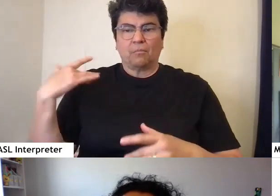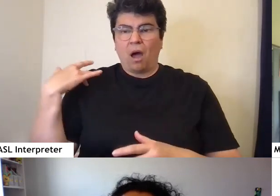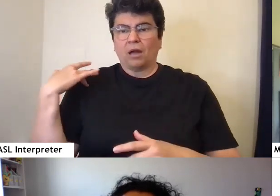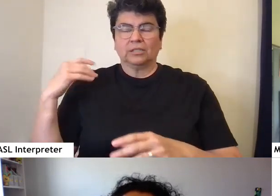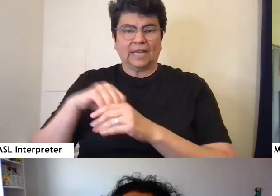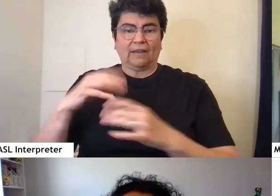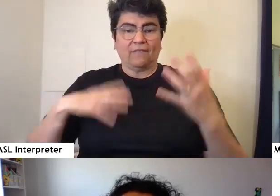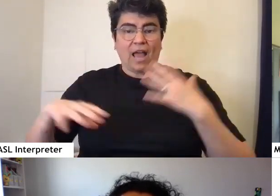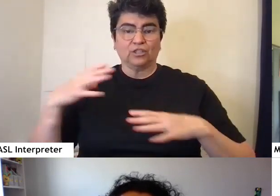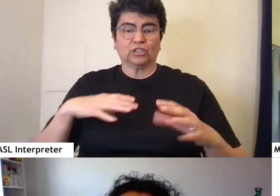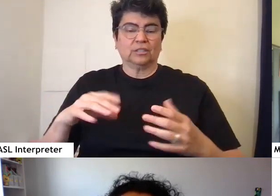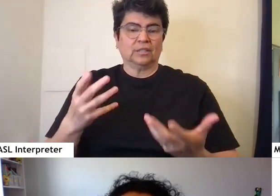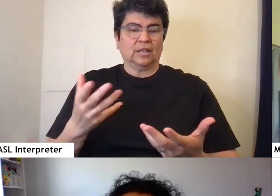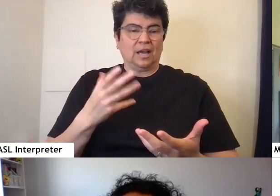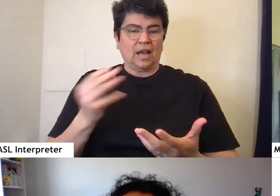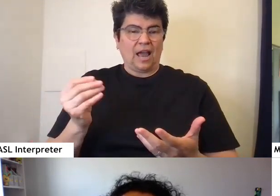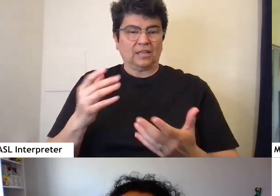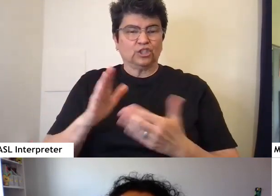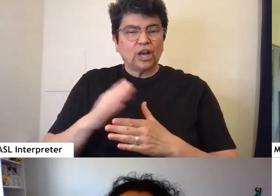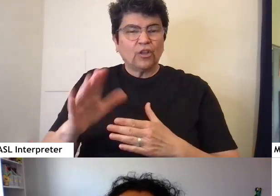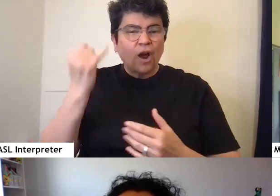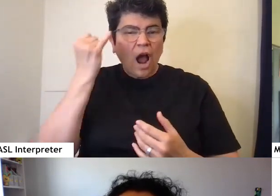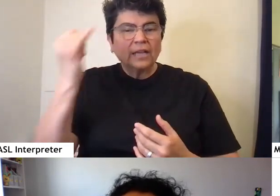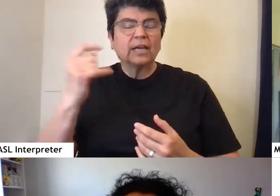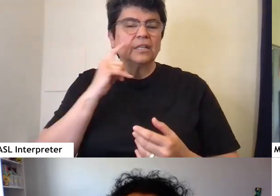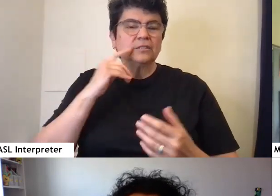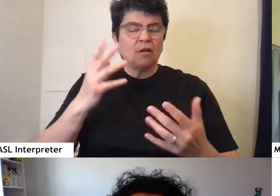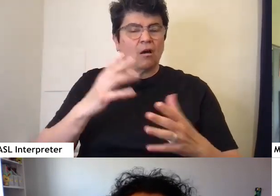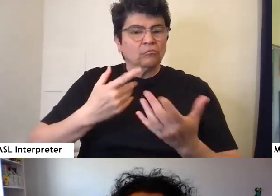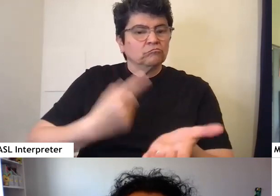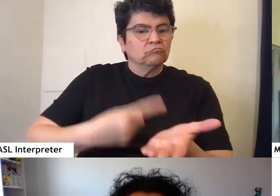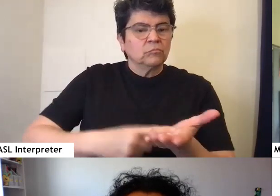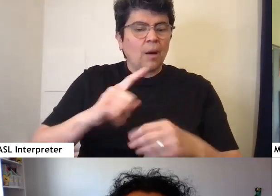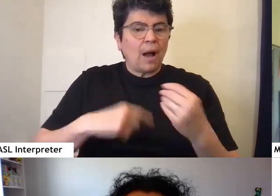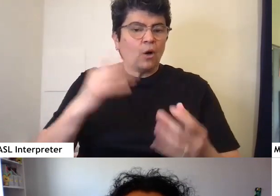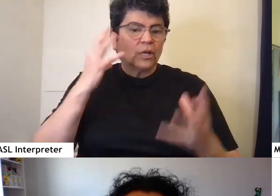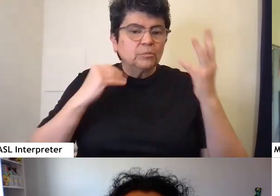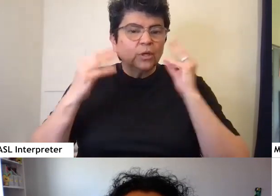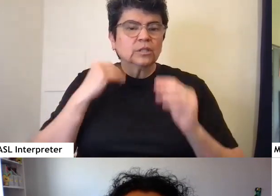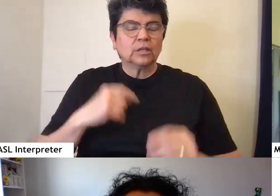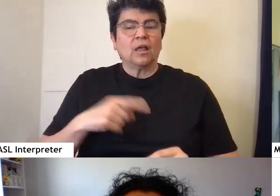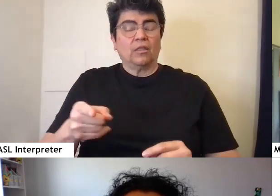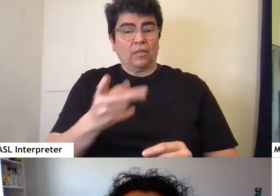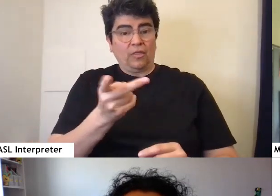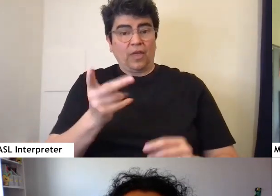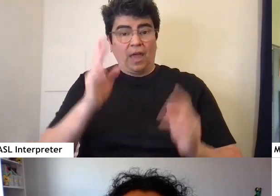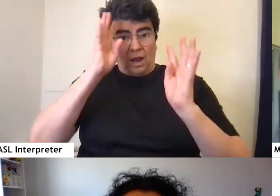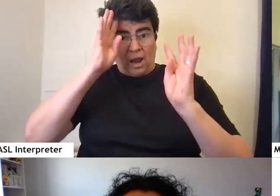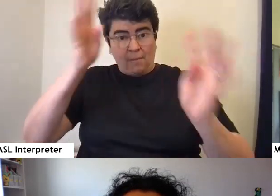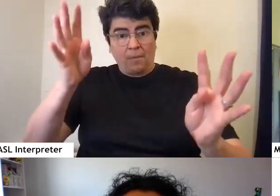share their ideas and experiences together and come up with a